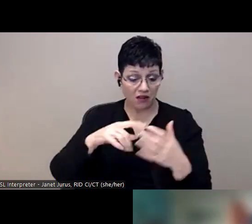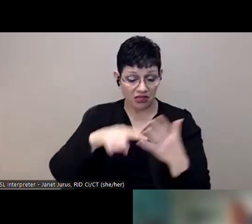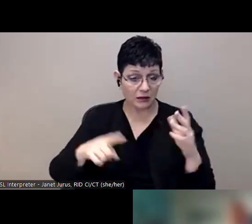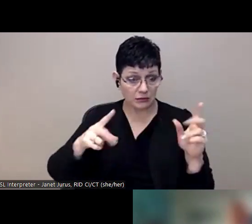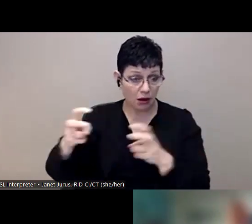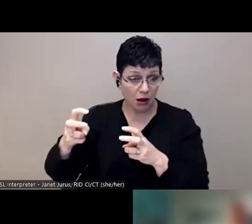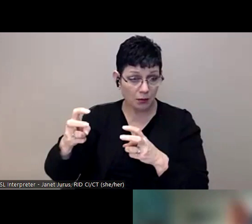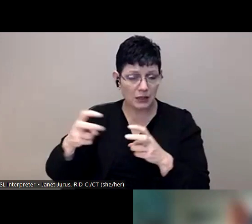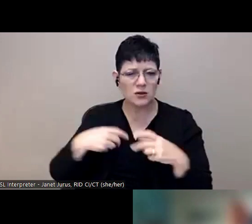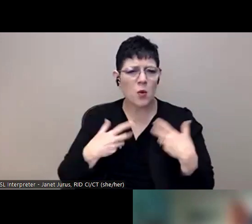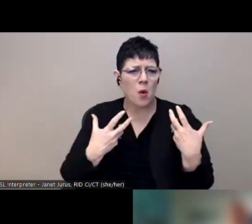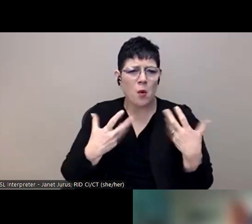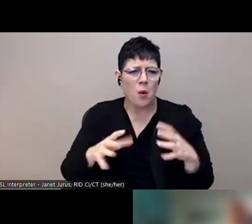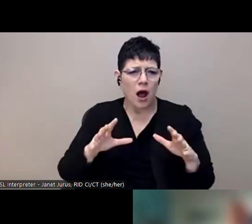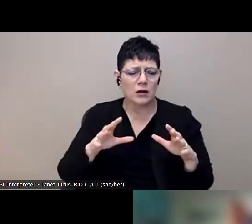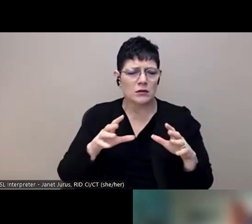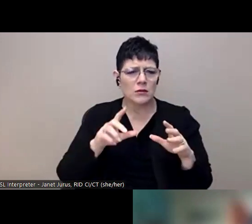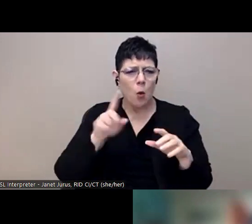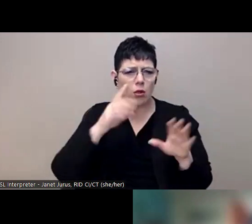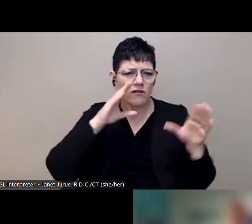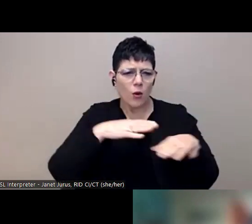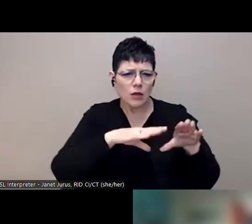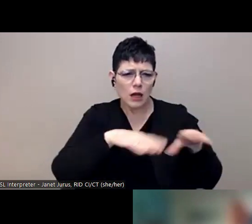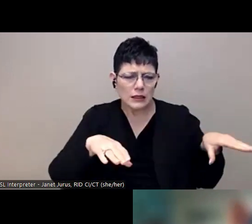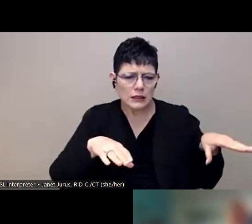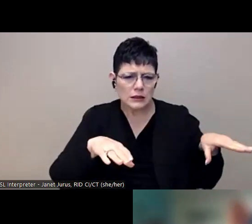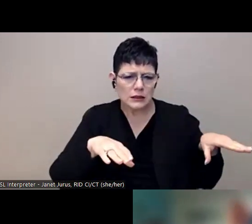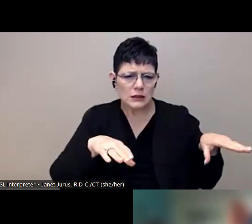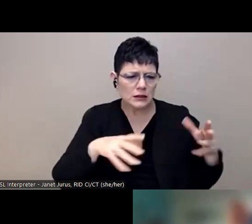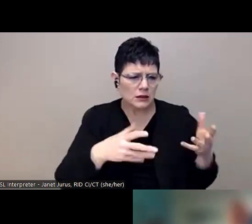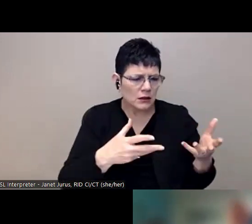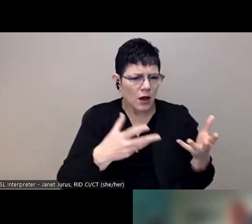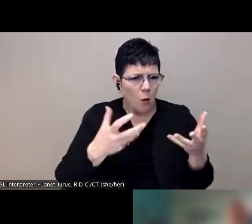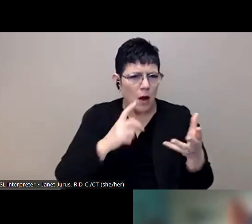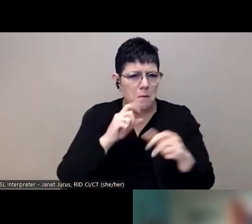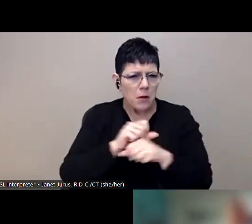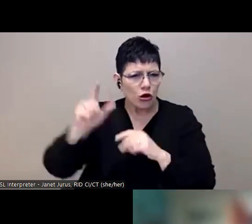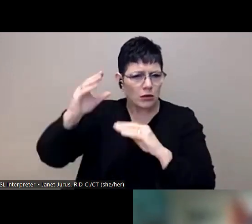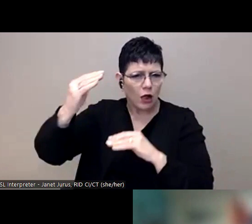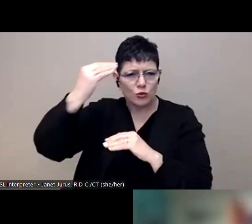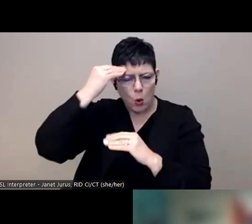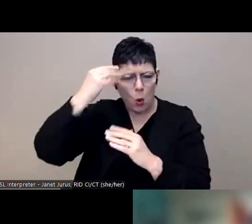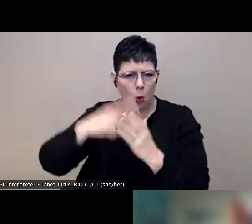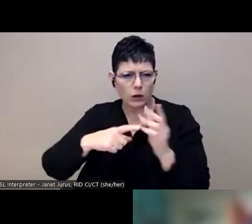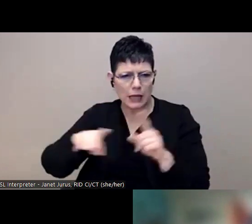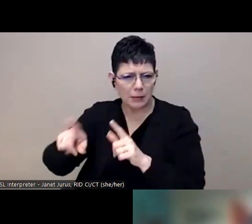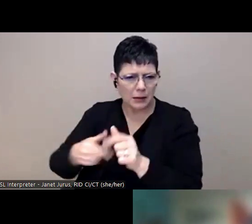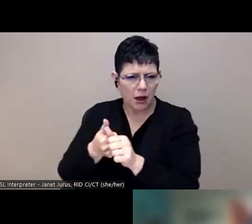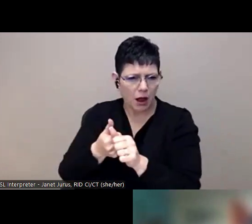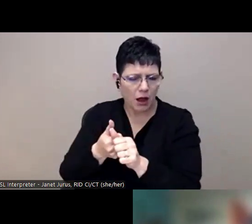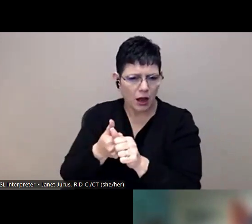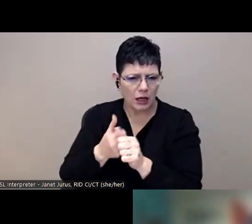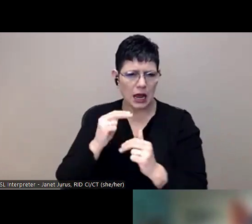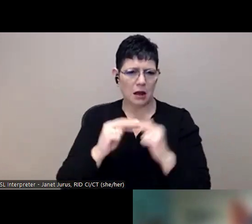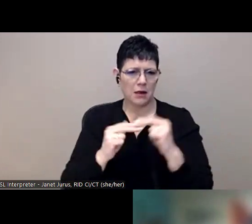important that it's not just me coming in or someone else coming in that these conversations are continuing to happen. Um, and we want to